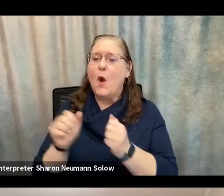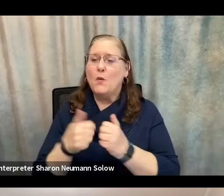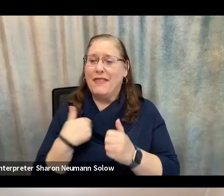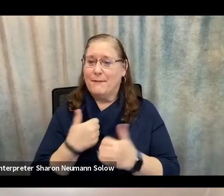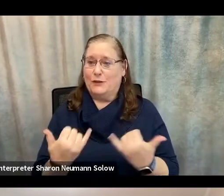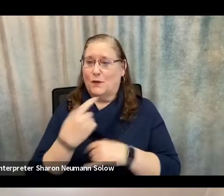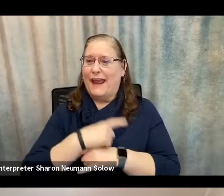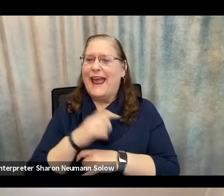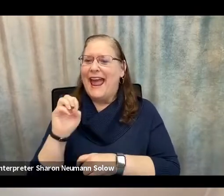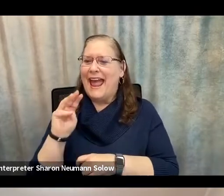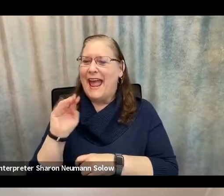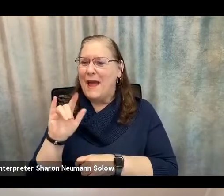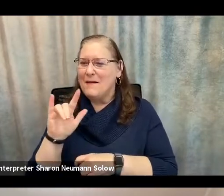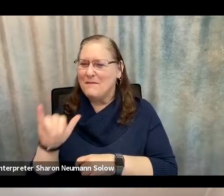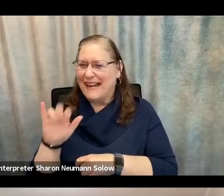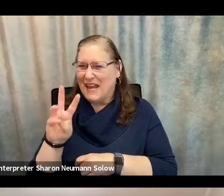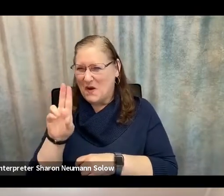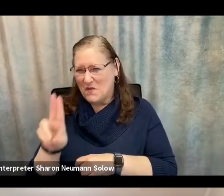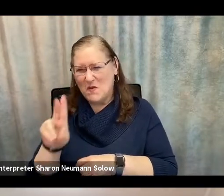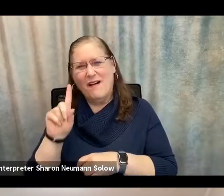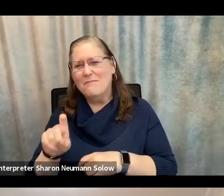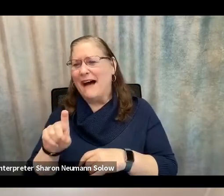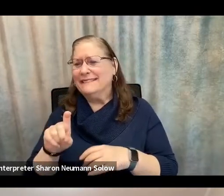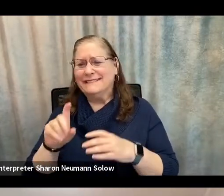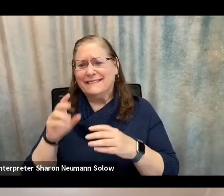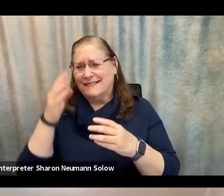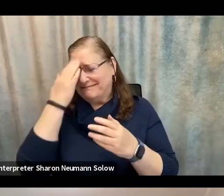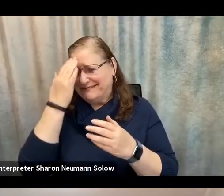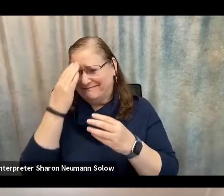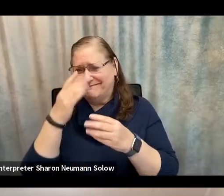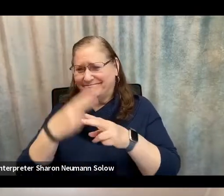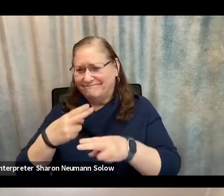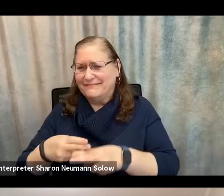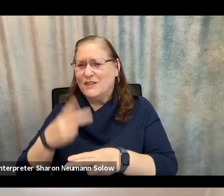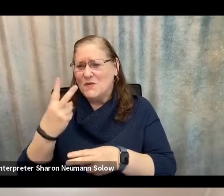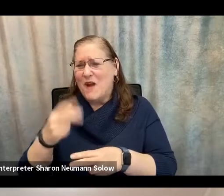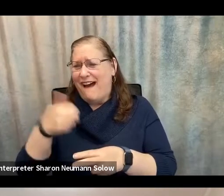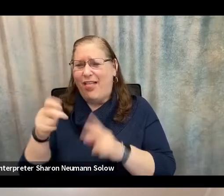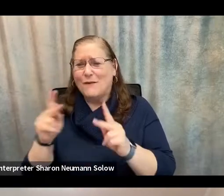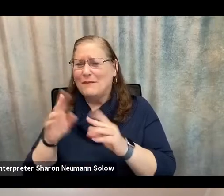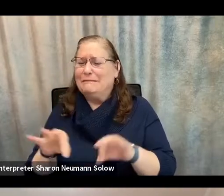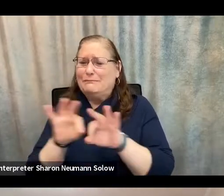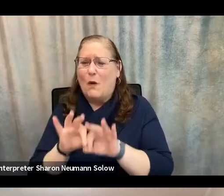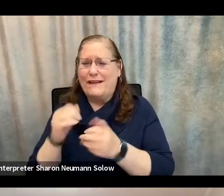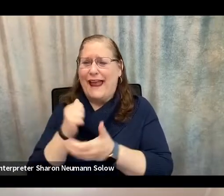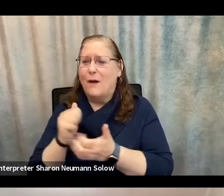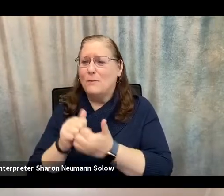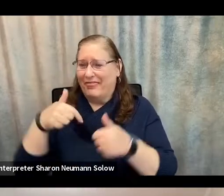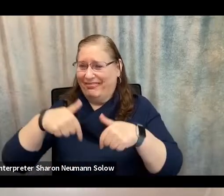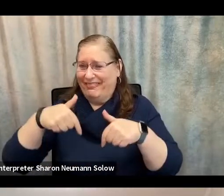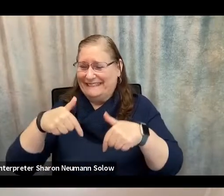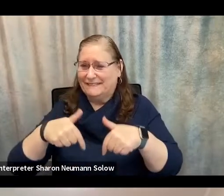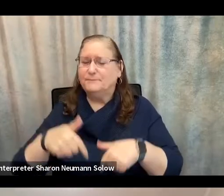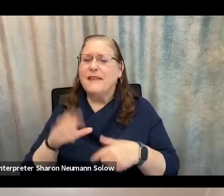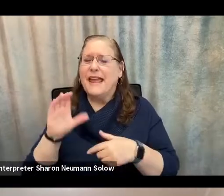I can't really start this presentation without at least acknowledging some two other folks from the FTC who really helped out with this presentation. Carol